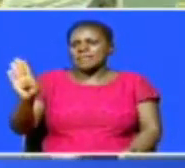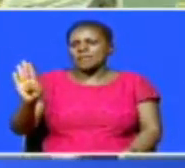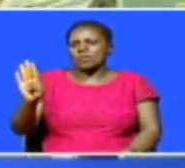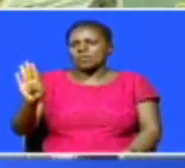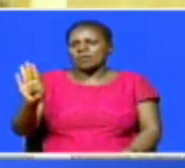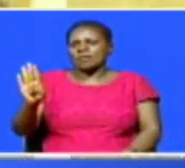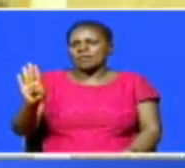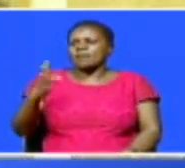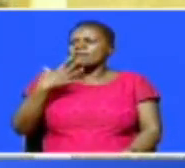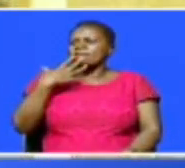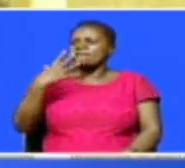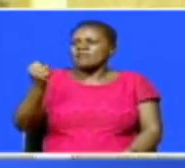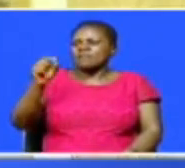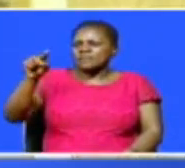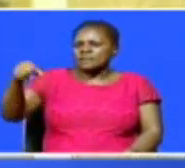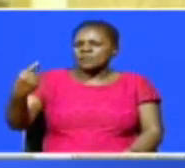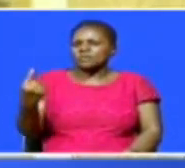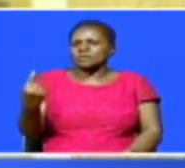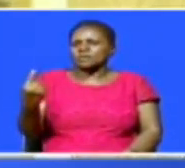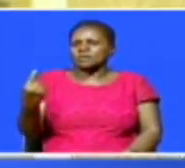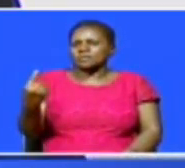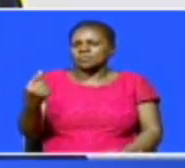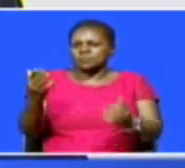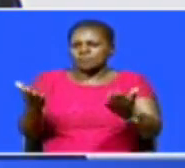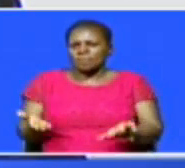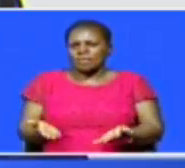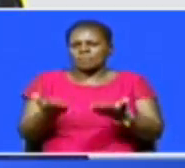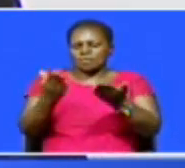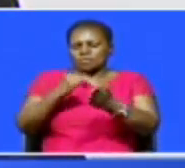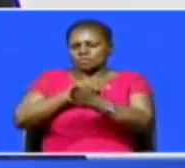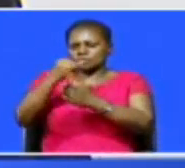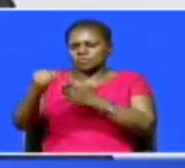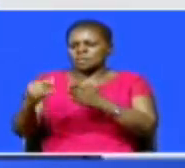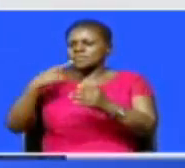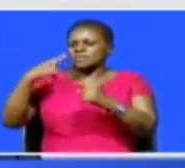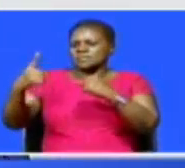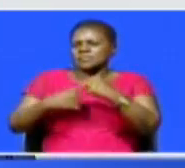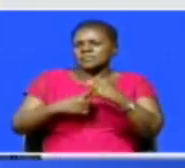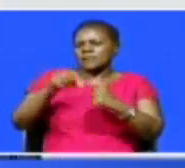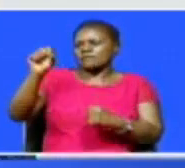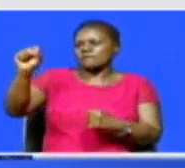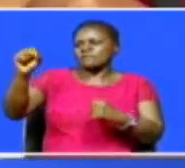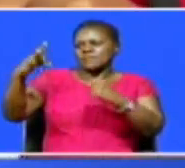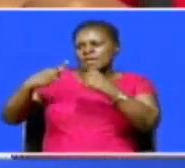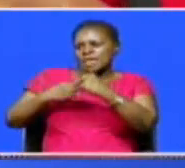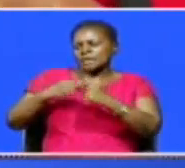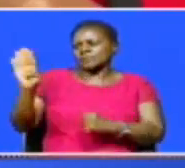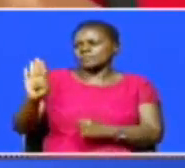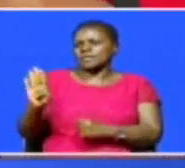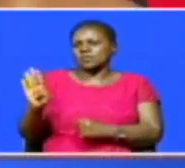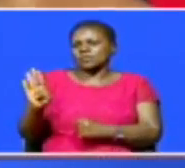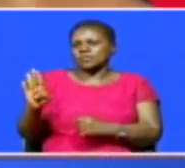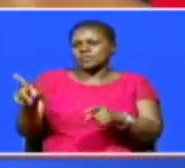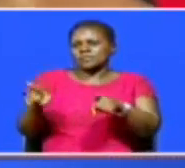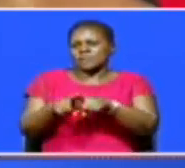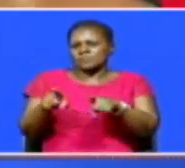With 500,000, we shall enhance the coverage to 658 billion. The statutory